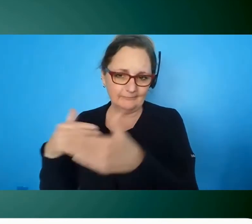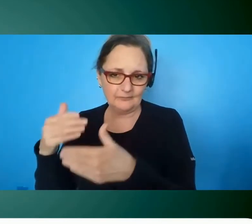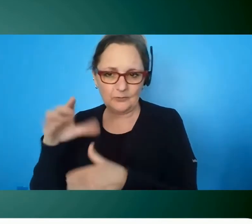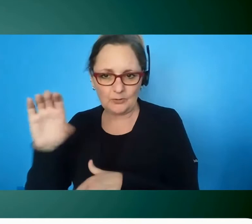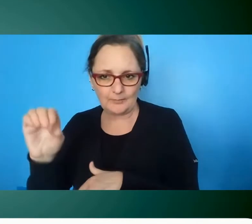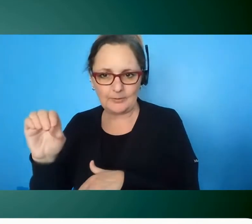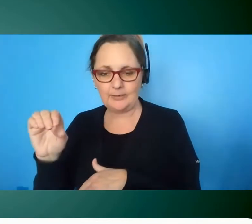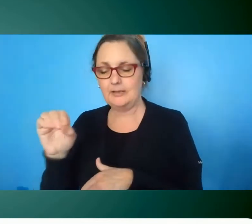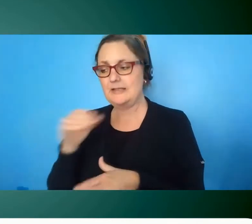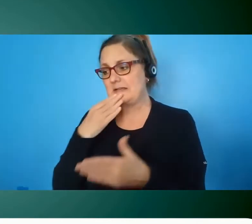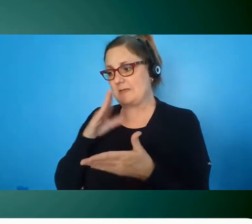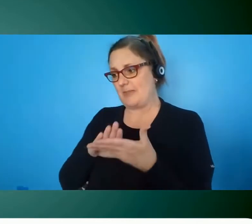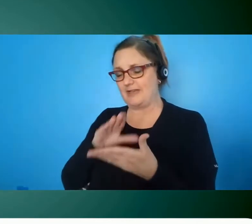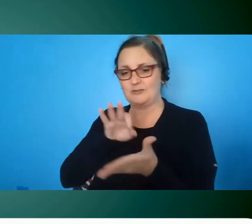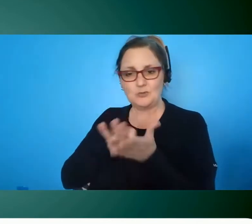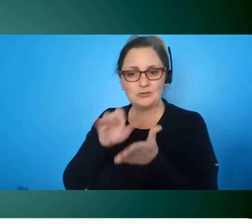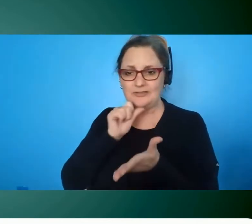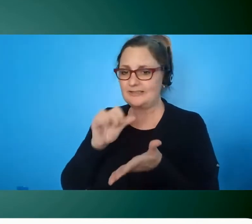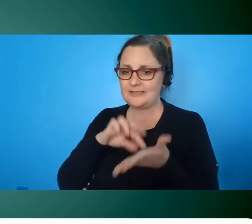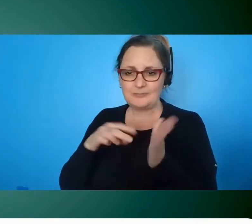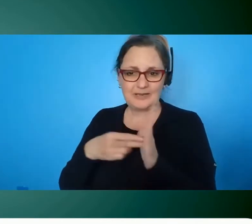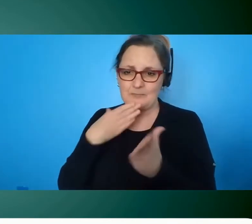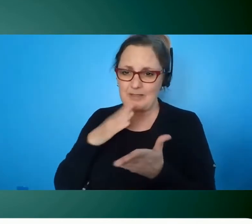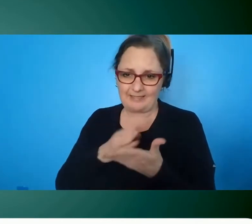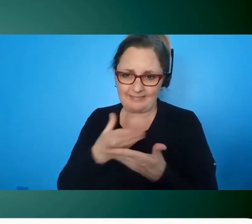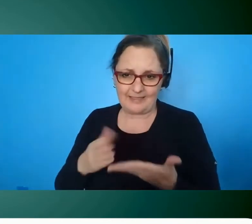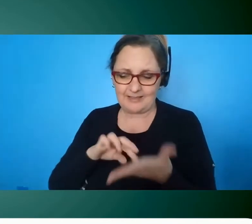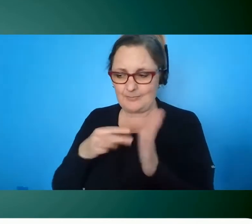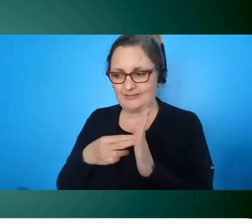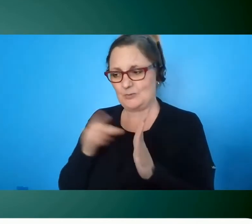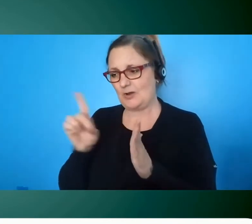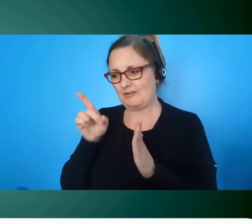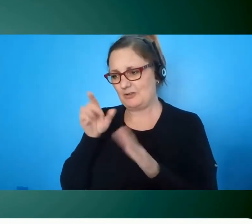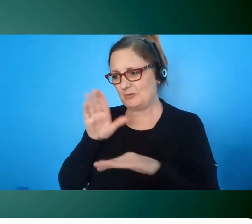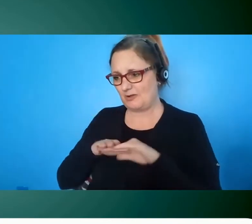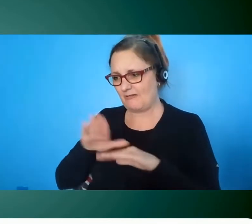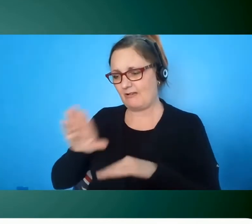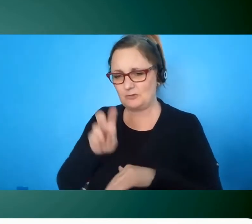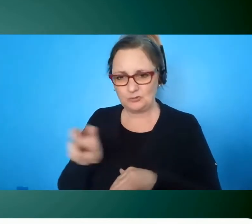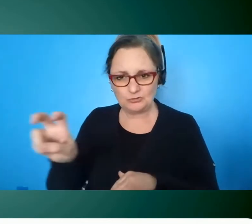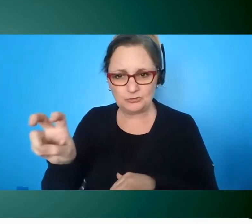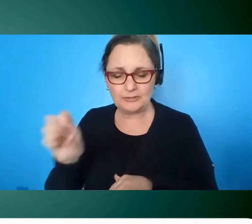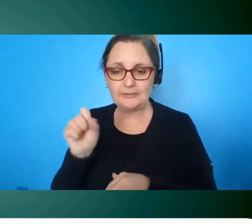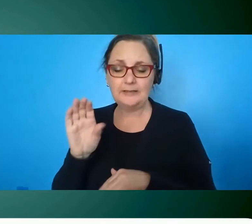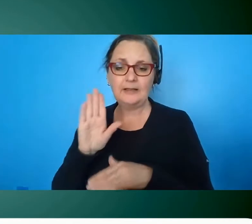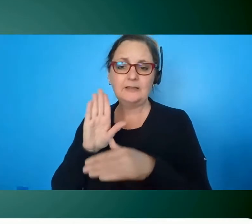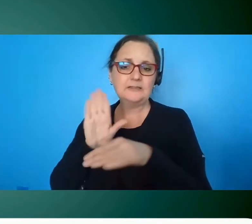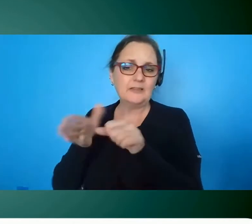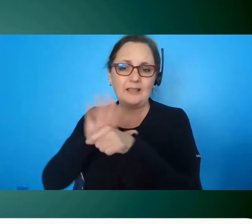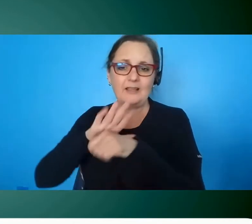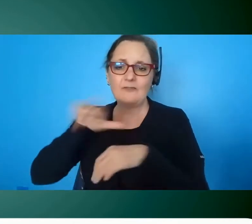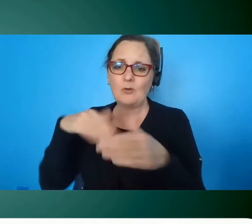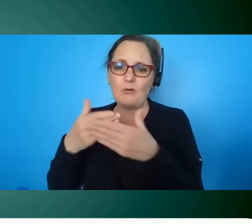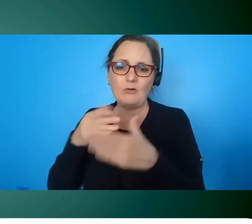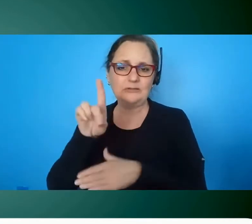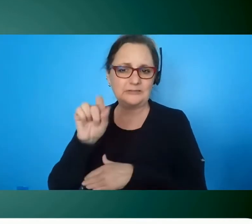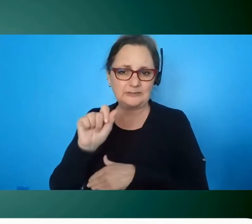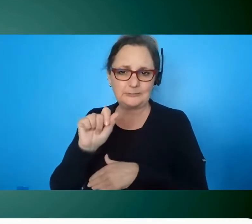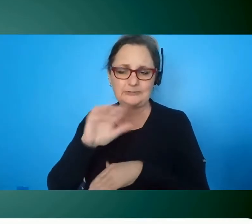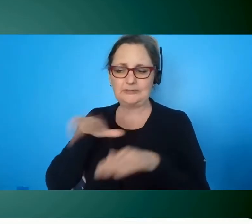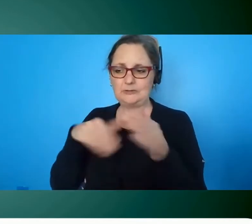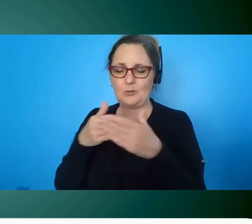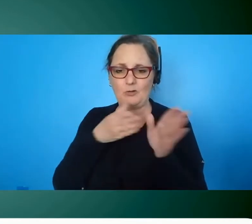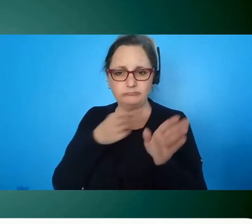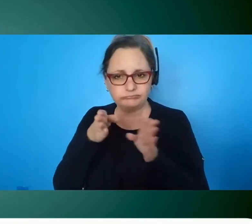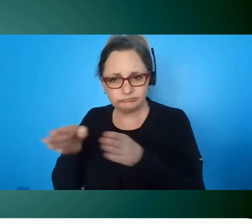going and checking out their resources they cover every industry every discipline all of microsoft resources are